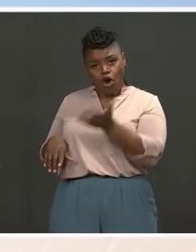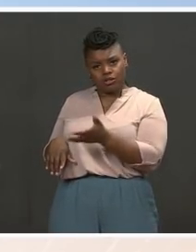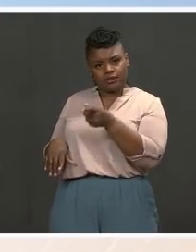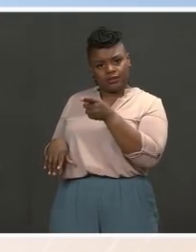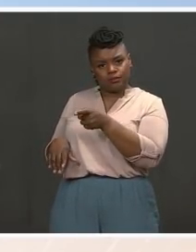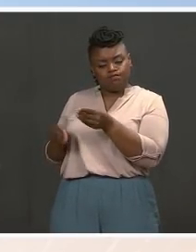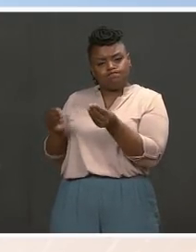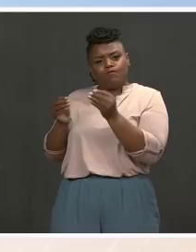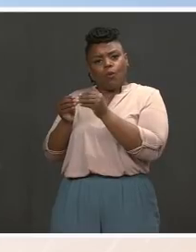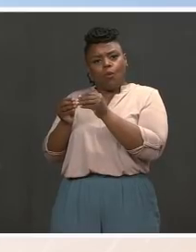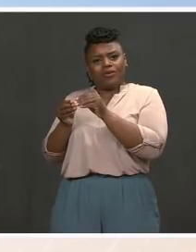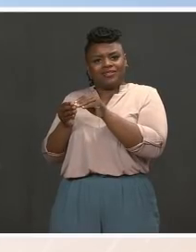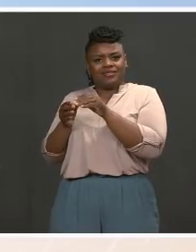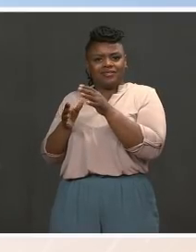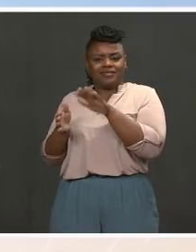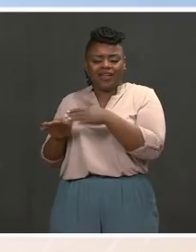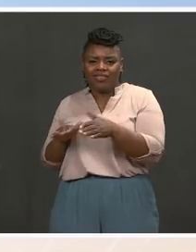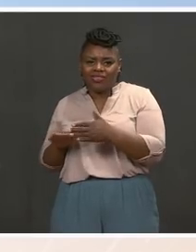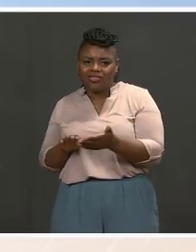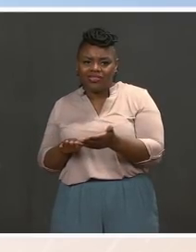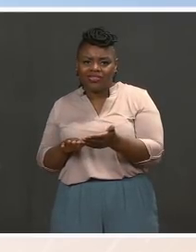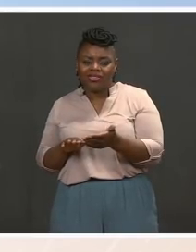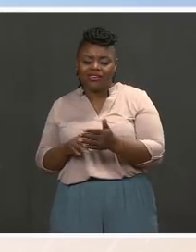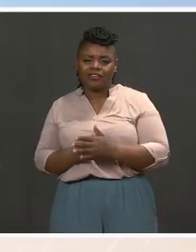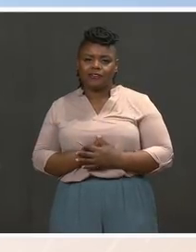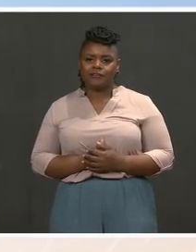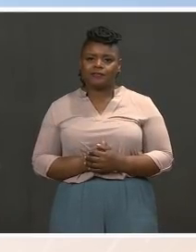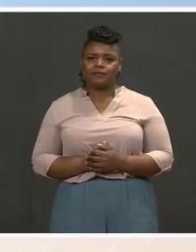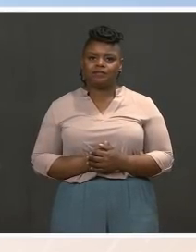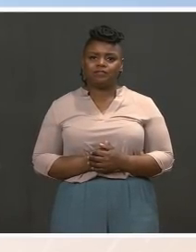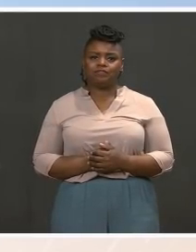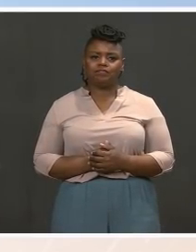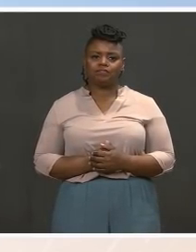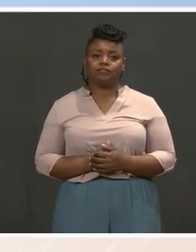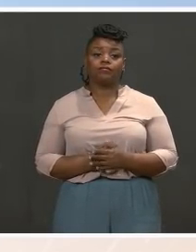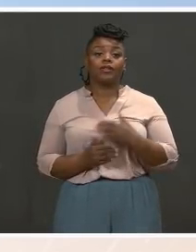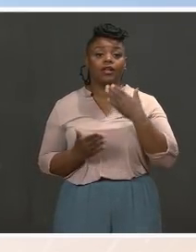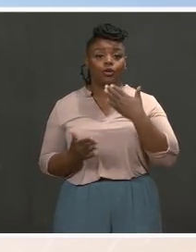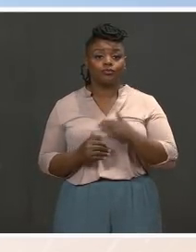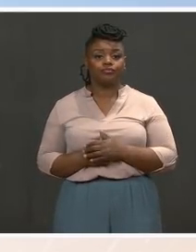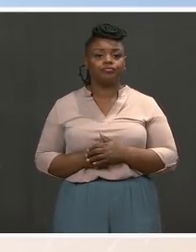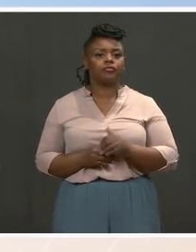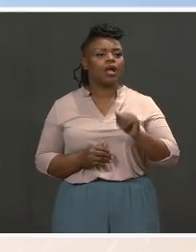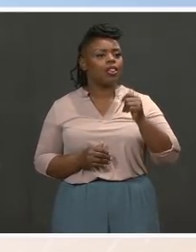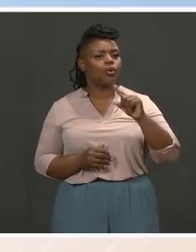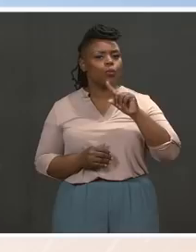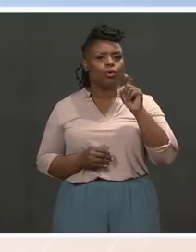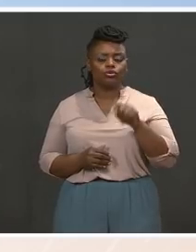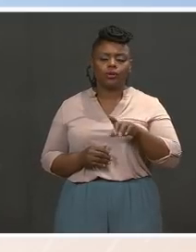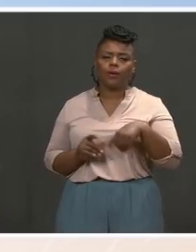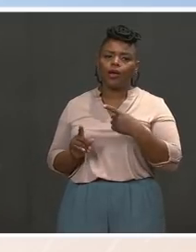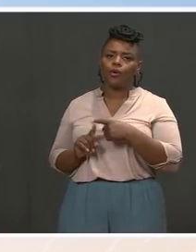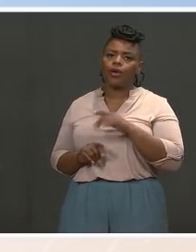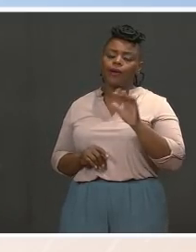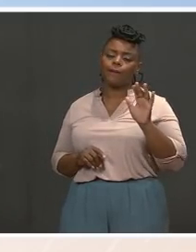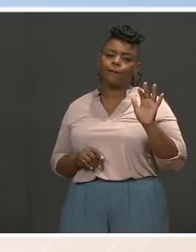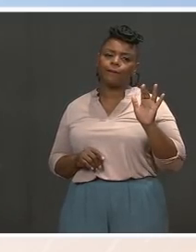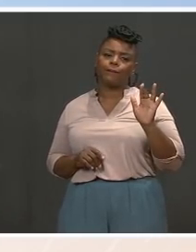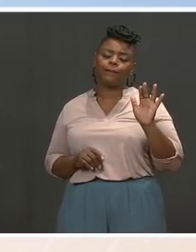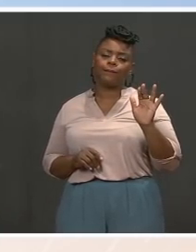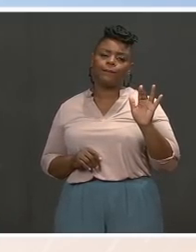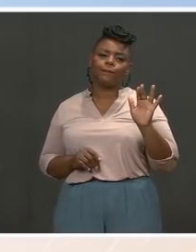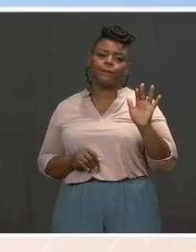the impact that we're seeing that's so troubling. Got it. Thank you. And then on the other issue, you know, the White House had